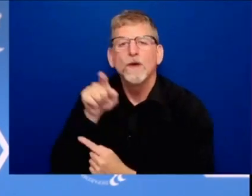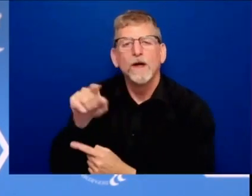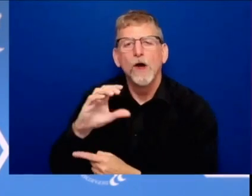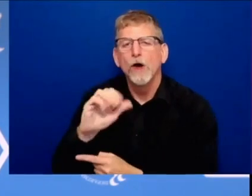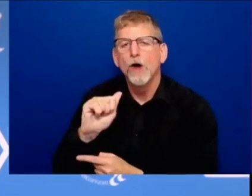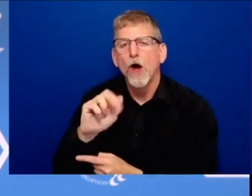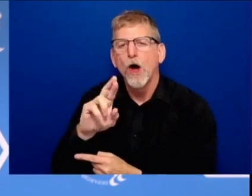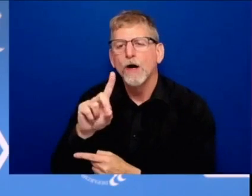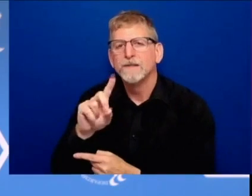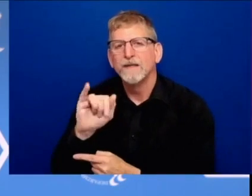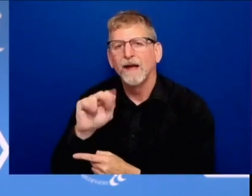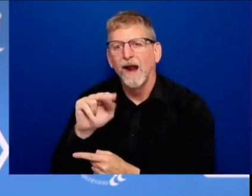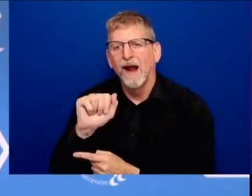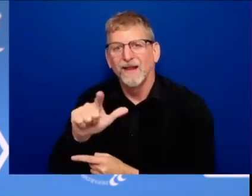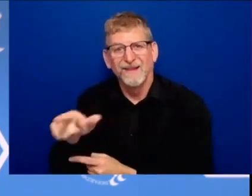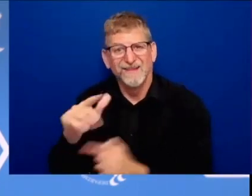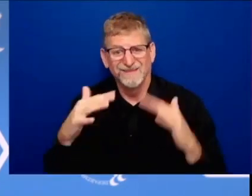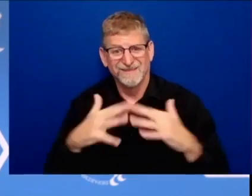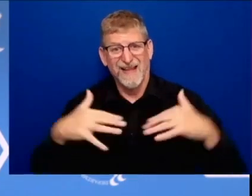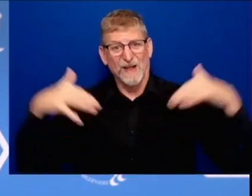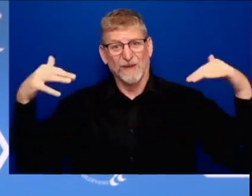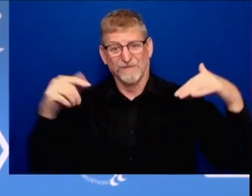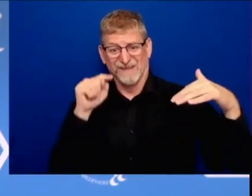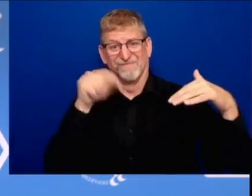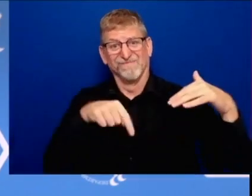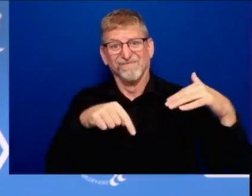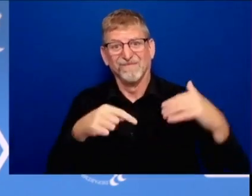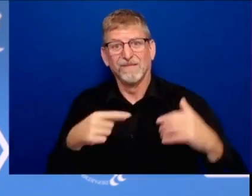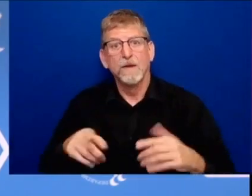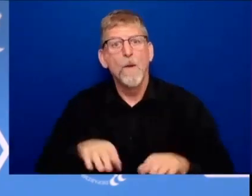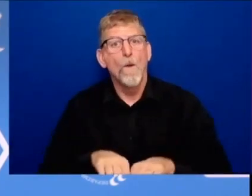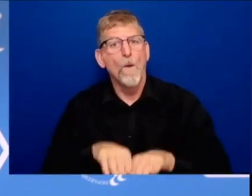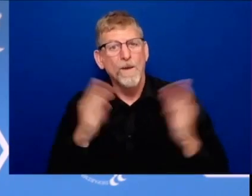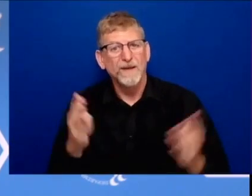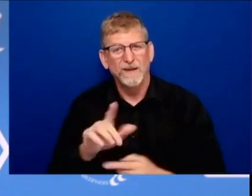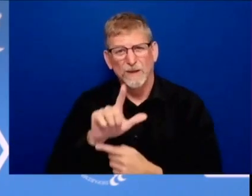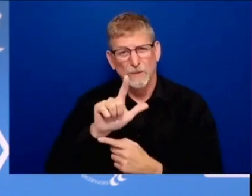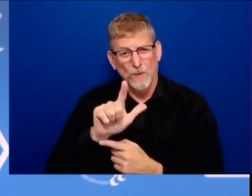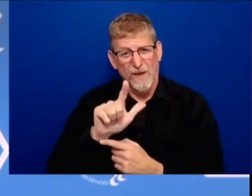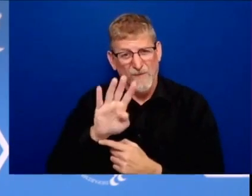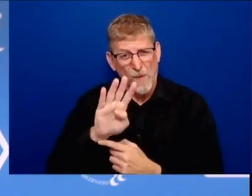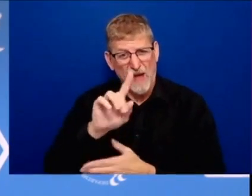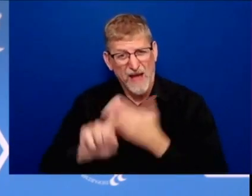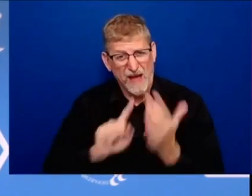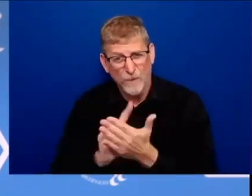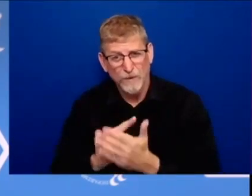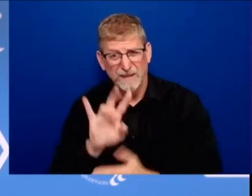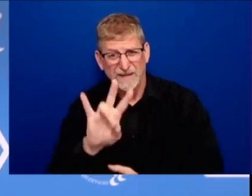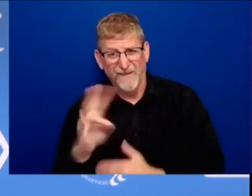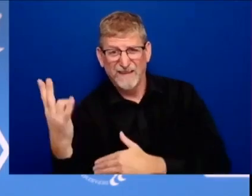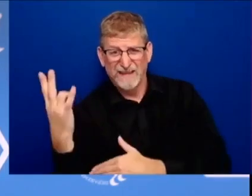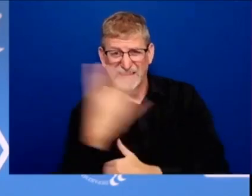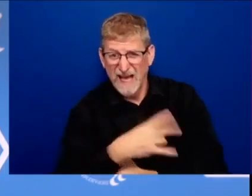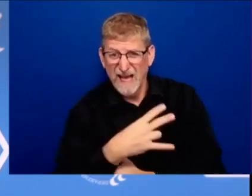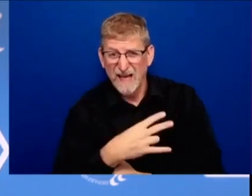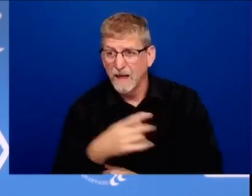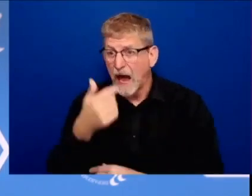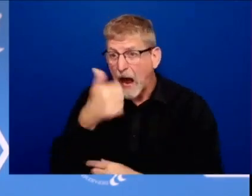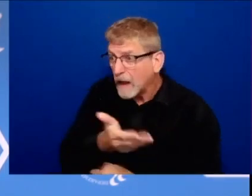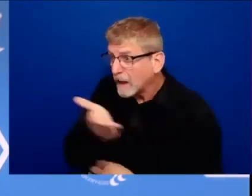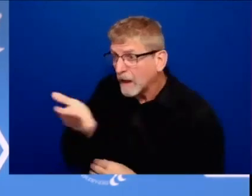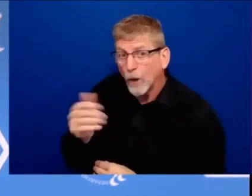open 24 7 folks who are eligible can call by phone or sign up online for an appointment